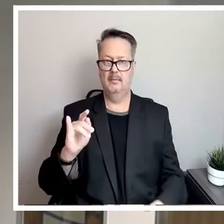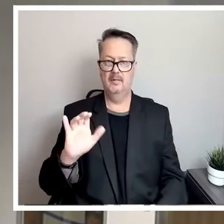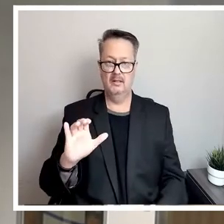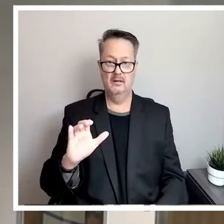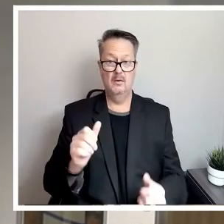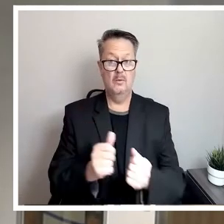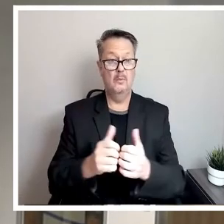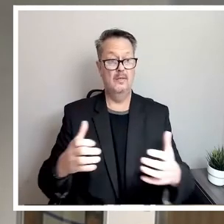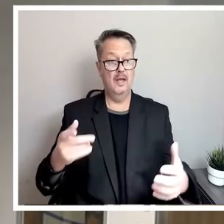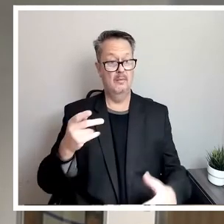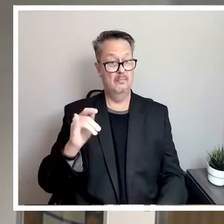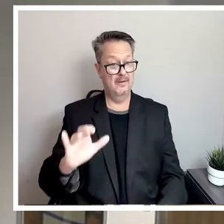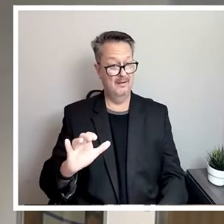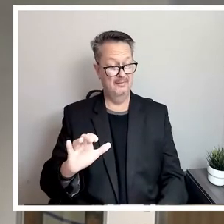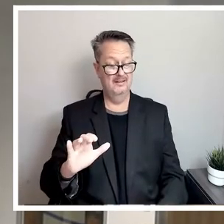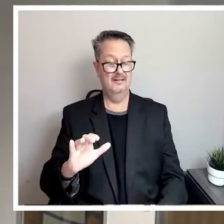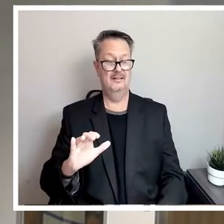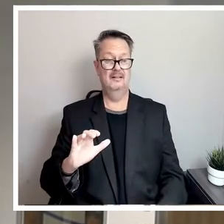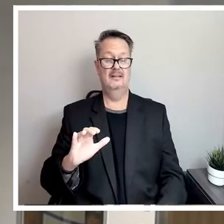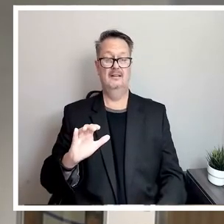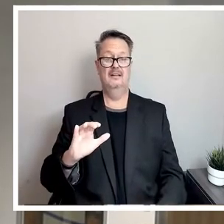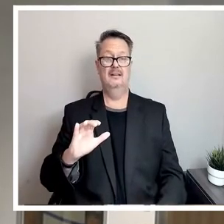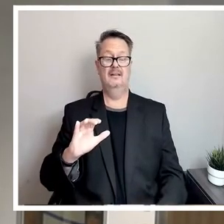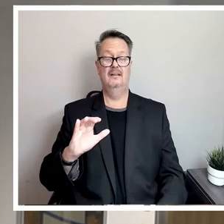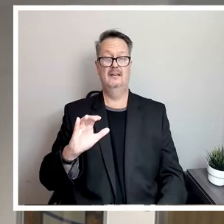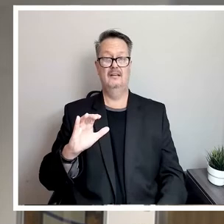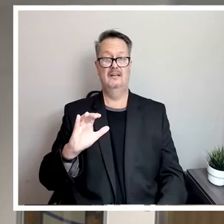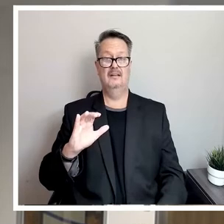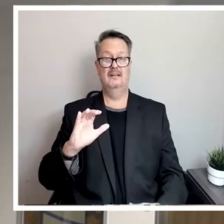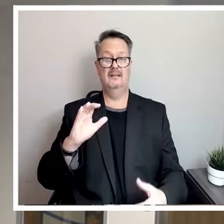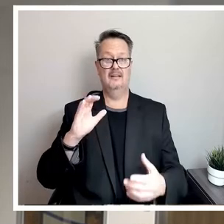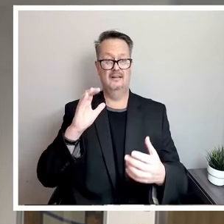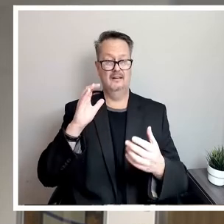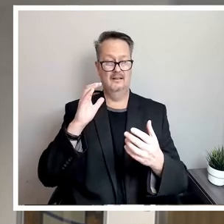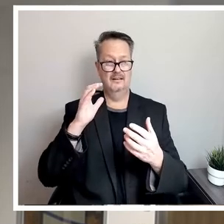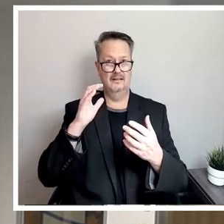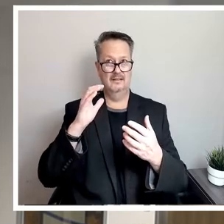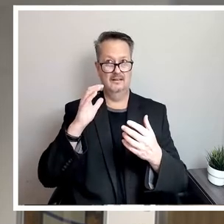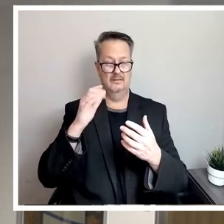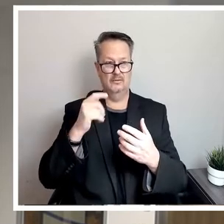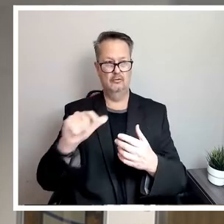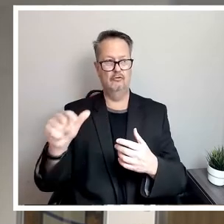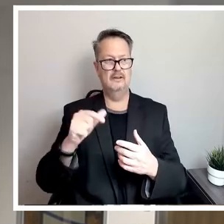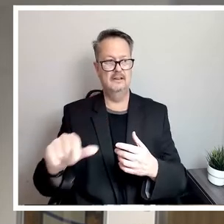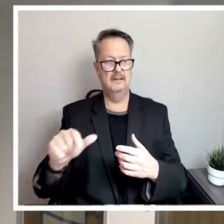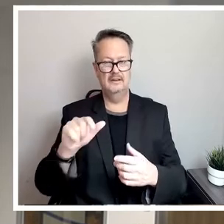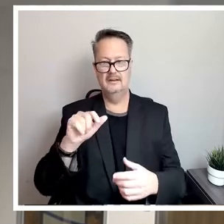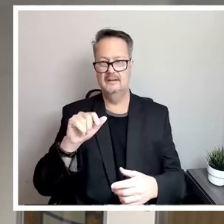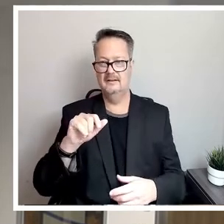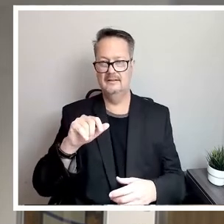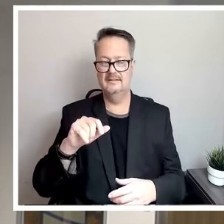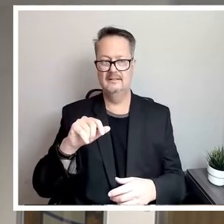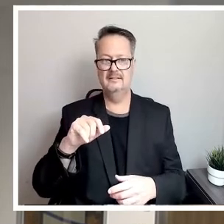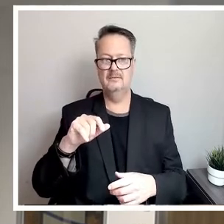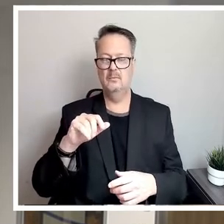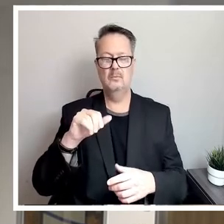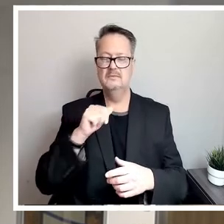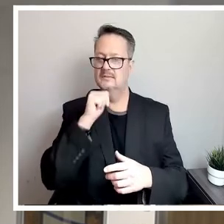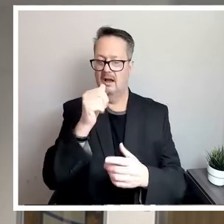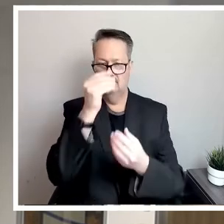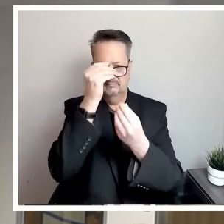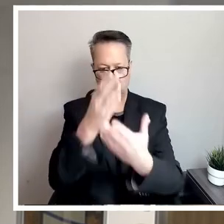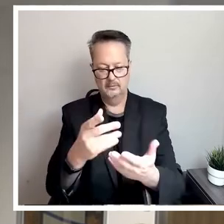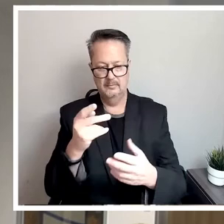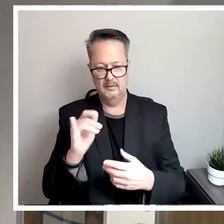every green initiative was pursued. In addition, CPS updated their infrastructure to provide better control of the